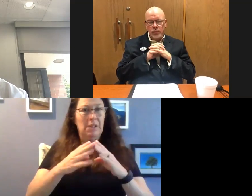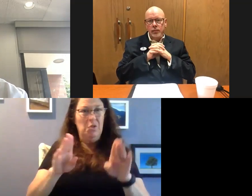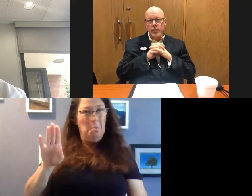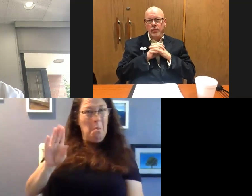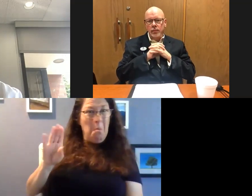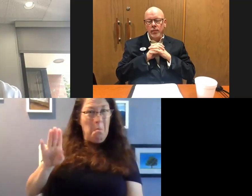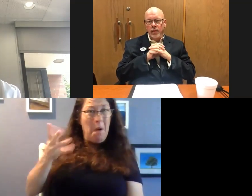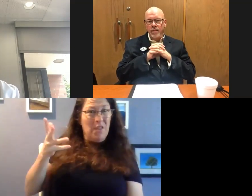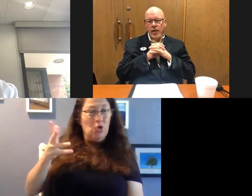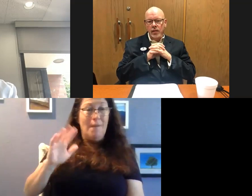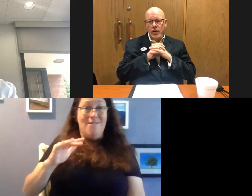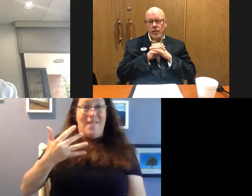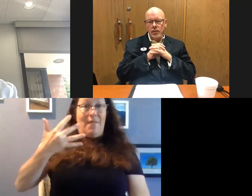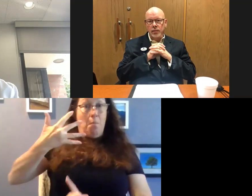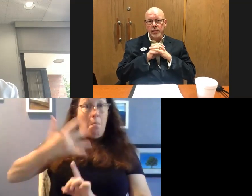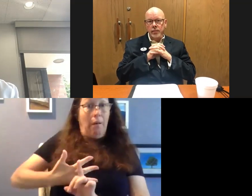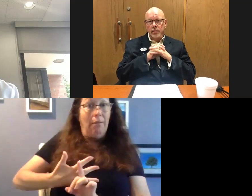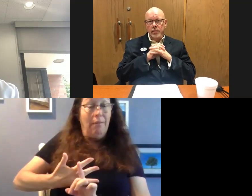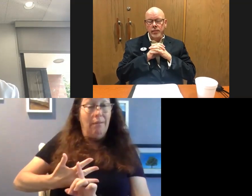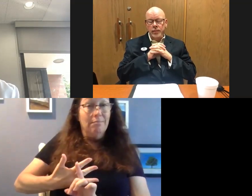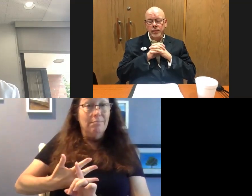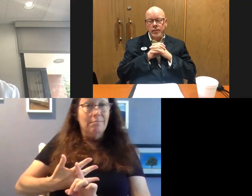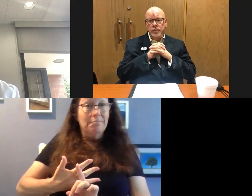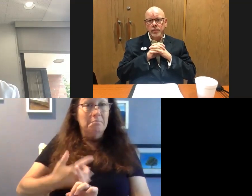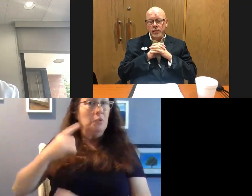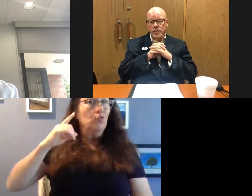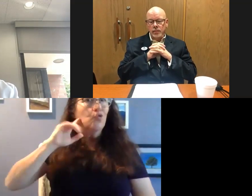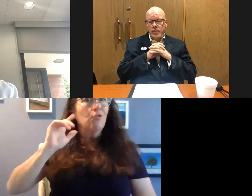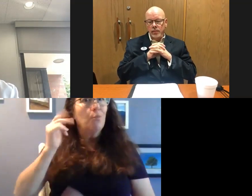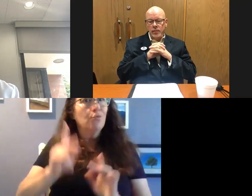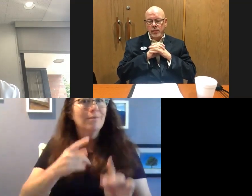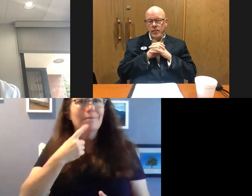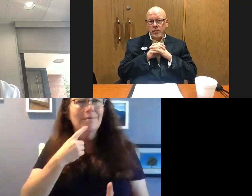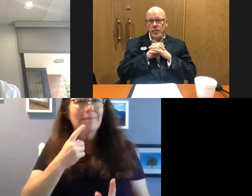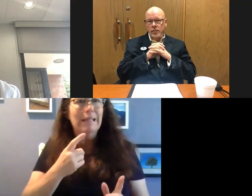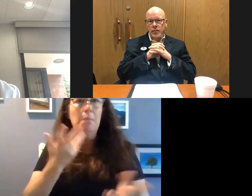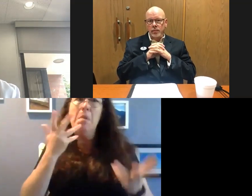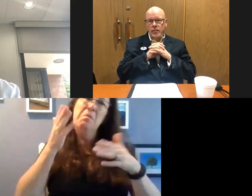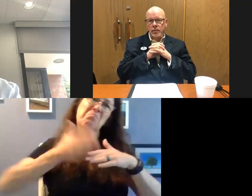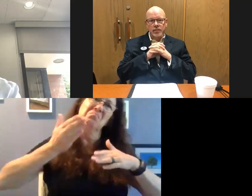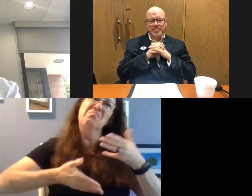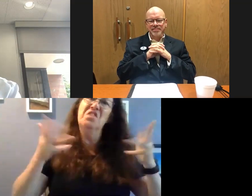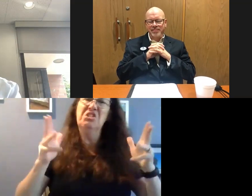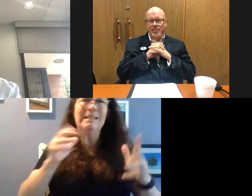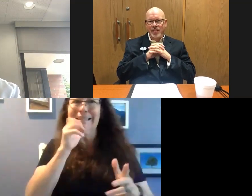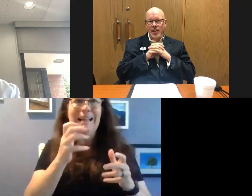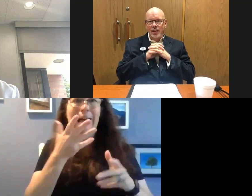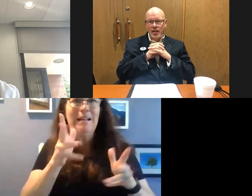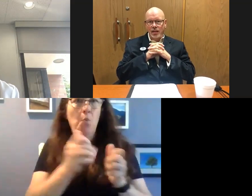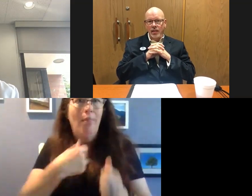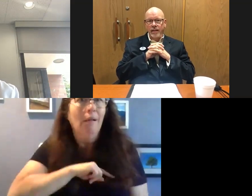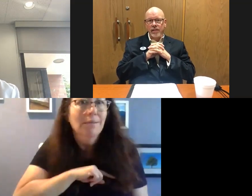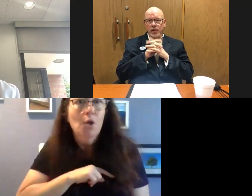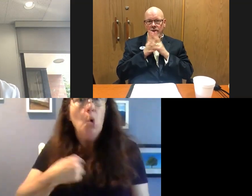said, you know, we're in our fifth month. And I heard someone else say, we may be done with COVID, but it's not done with us.